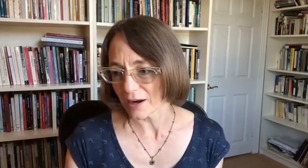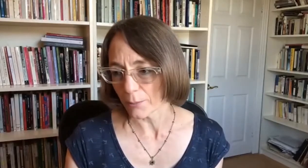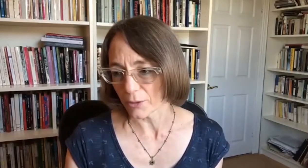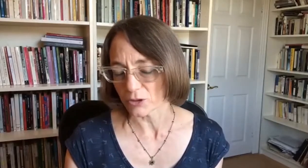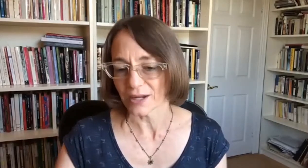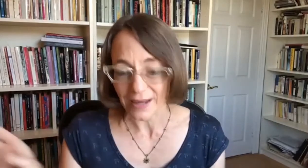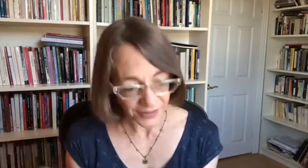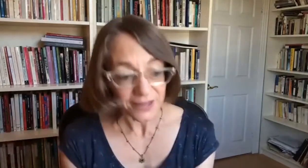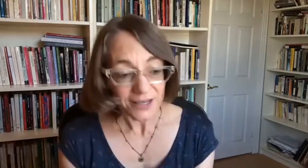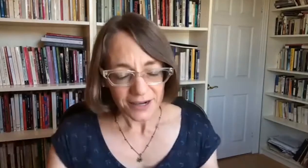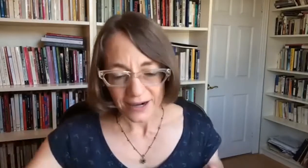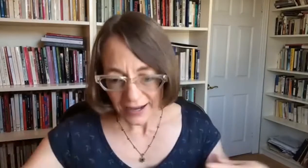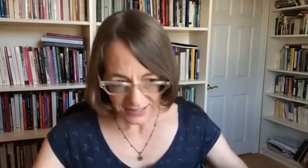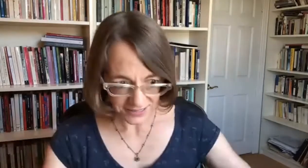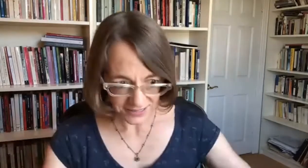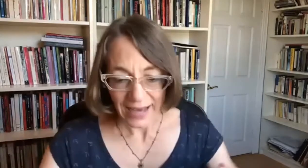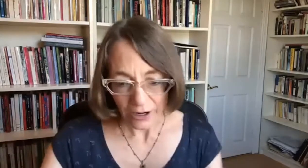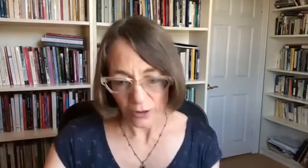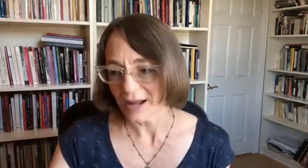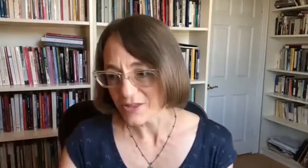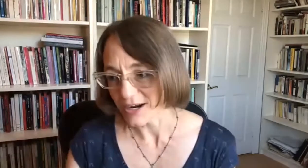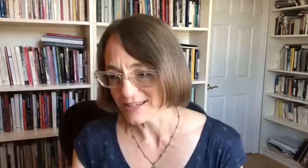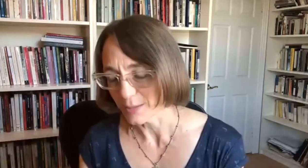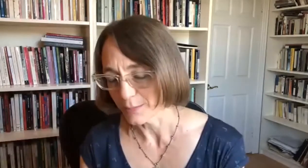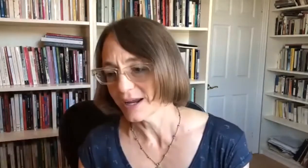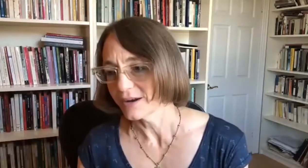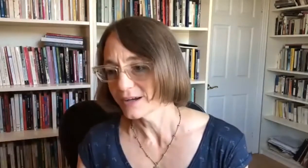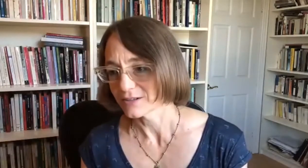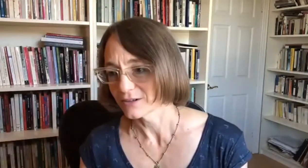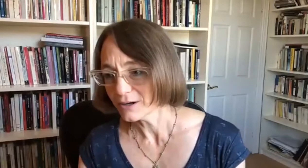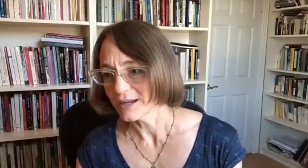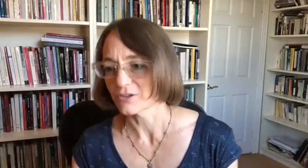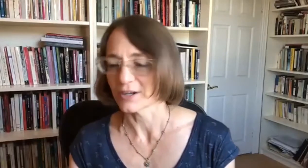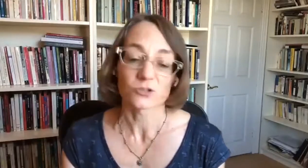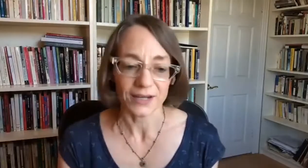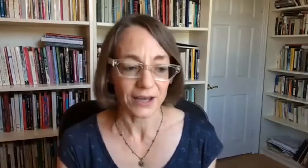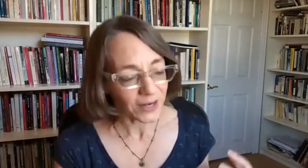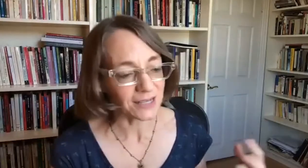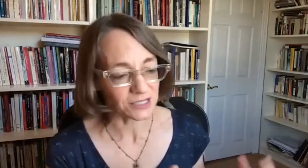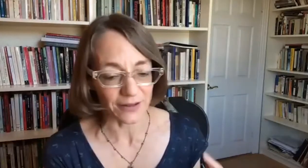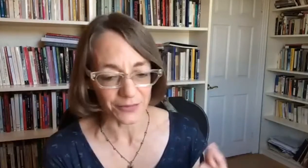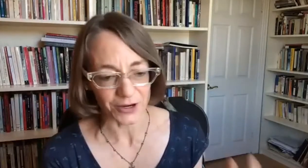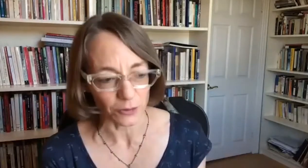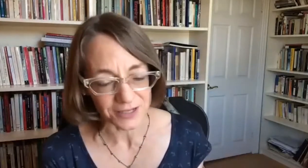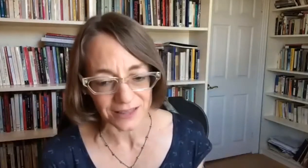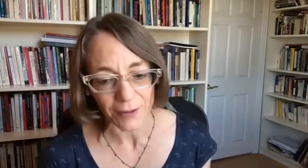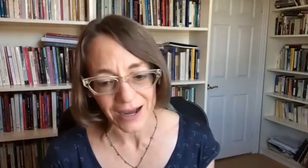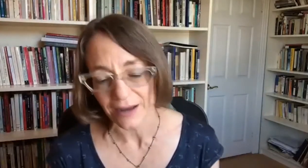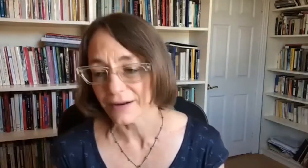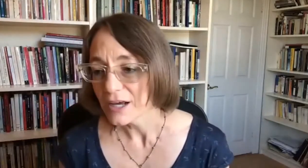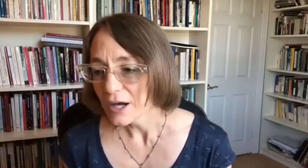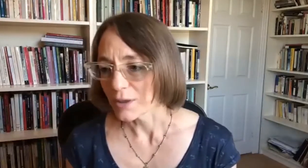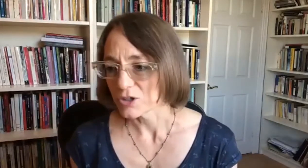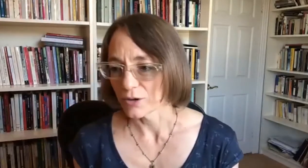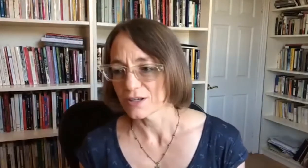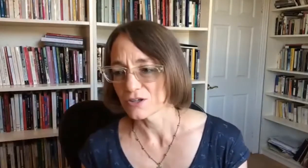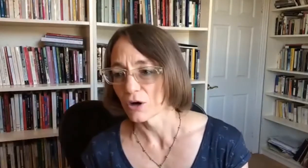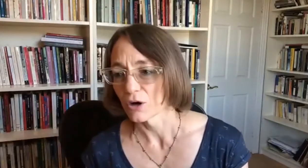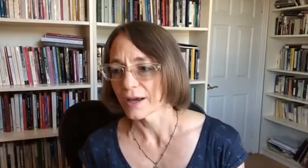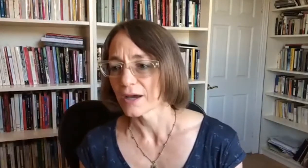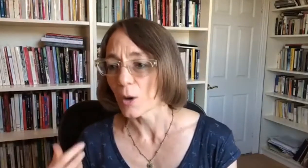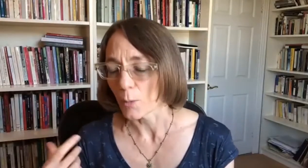So the studies of eugenics give us the opportunity of creating a trans transdisciplinary